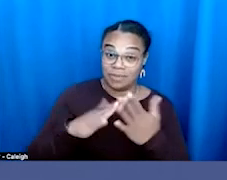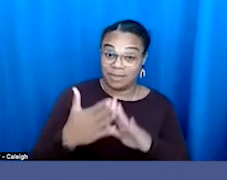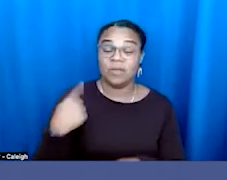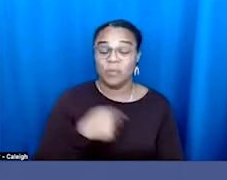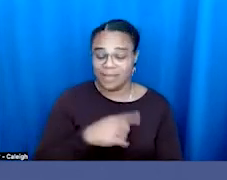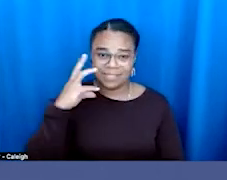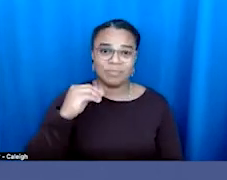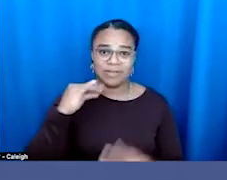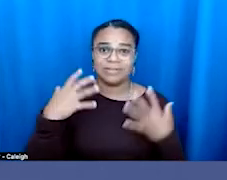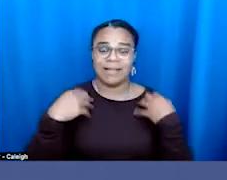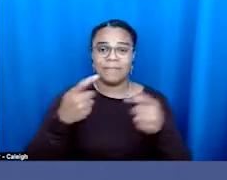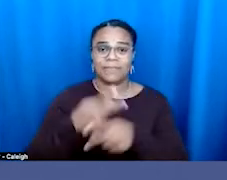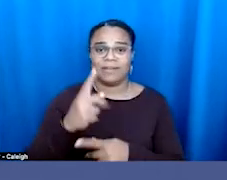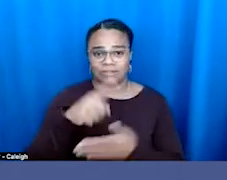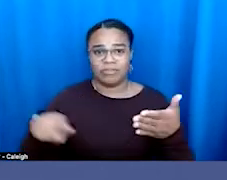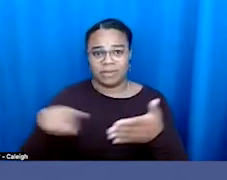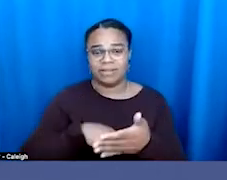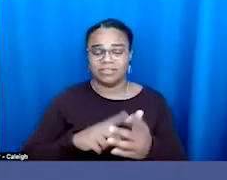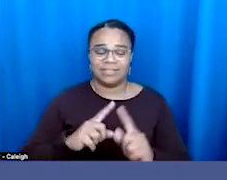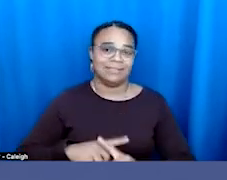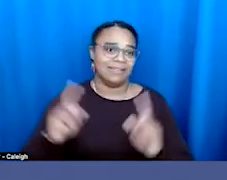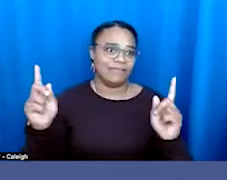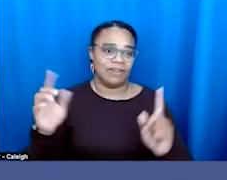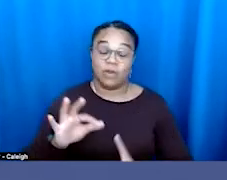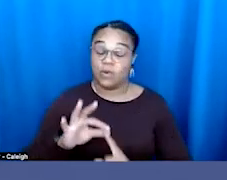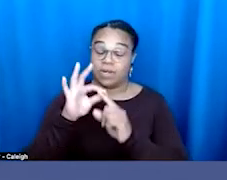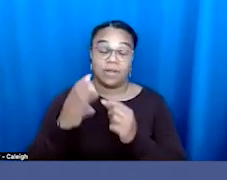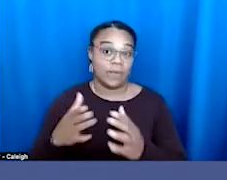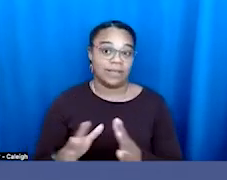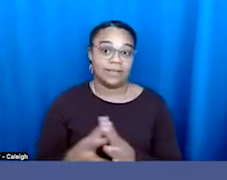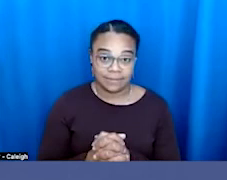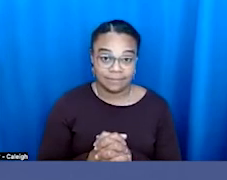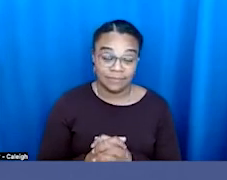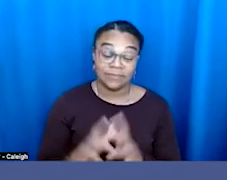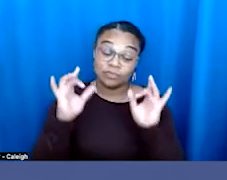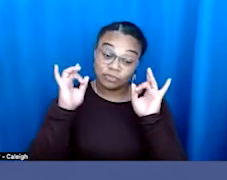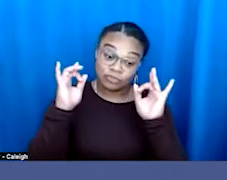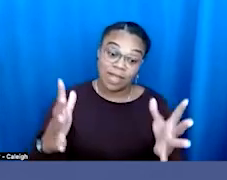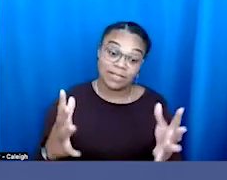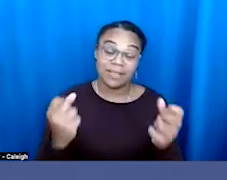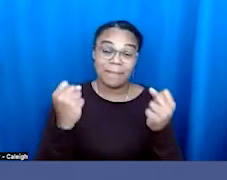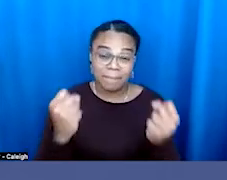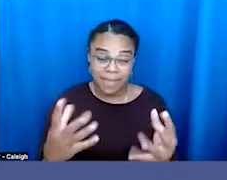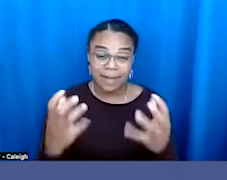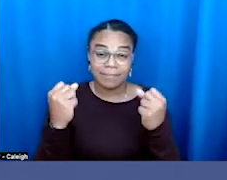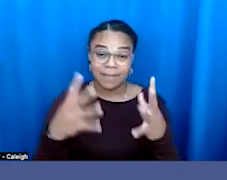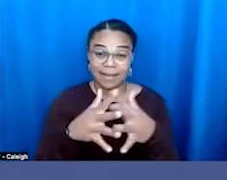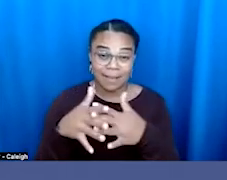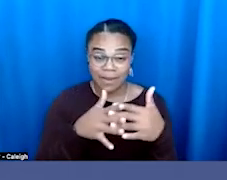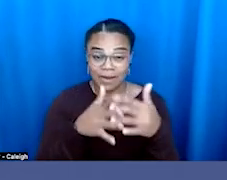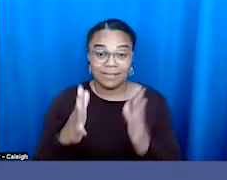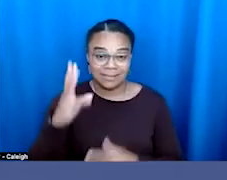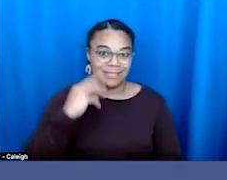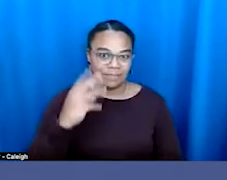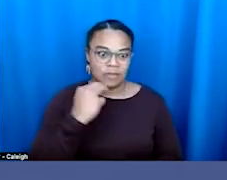discrimination in particular and unique ways. And tragically, so, so, so many Americans experience one kind of discrimination